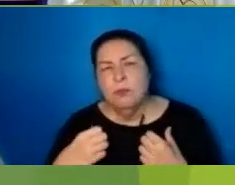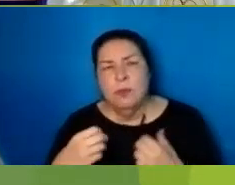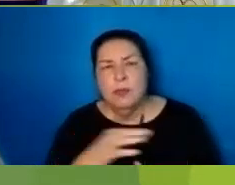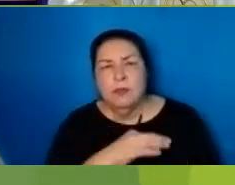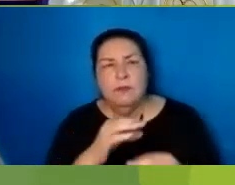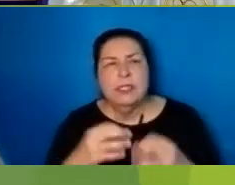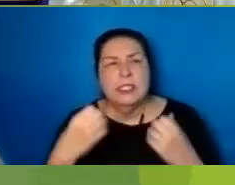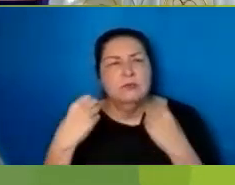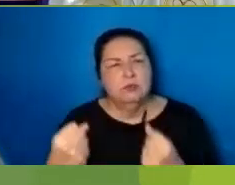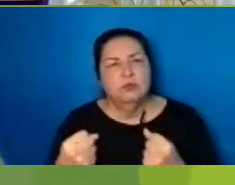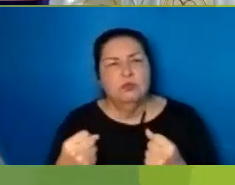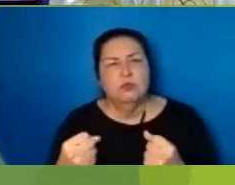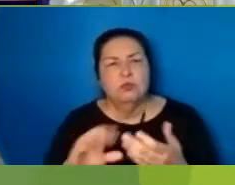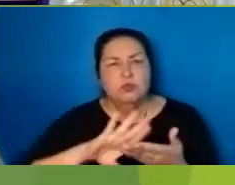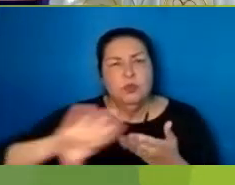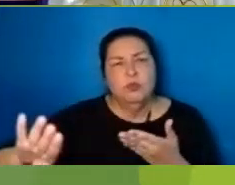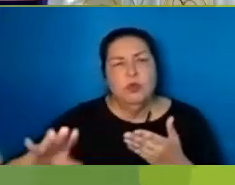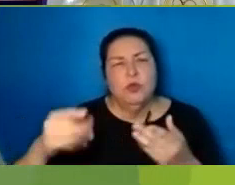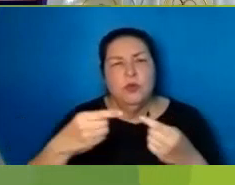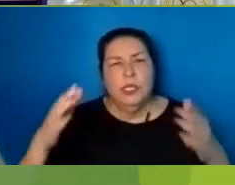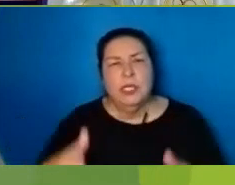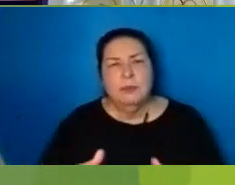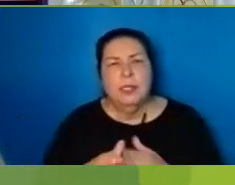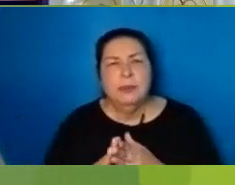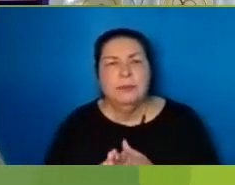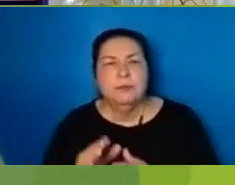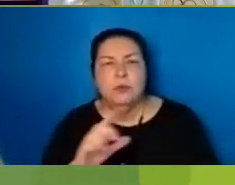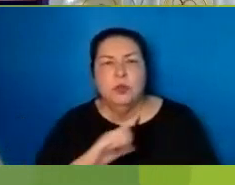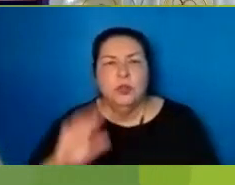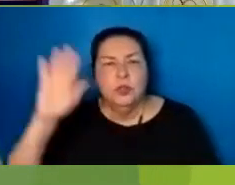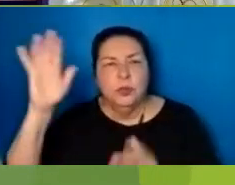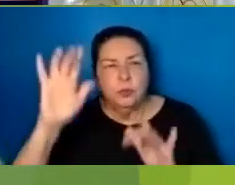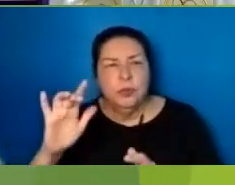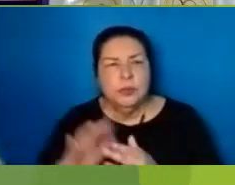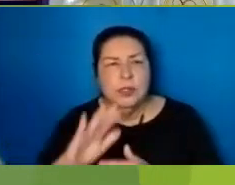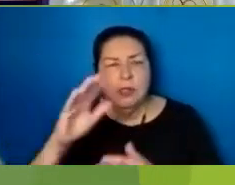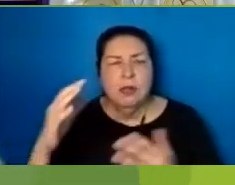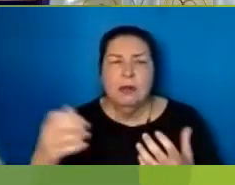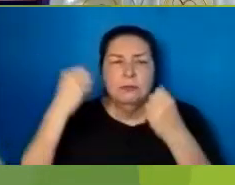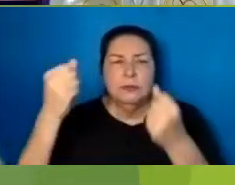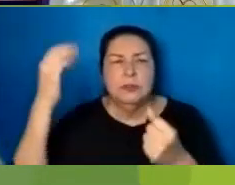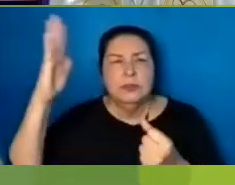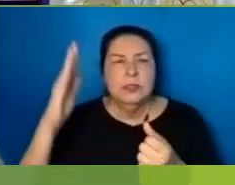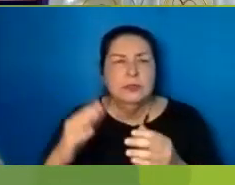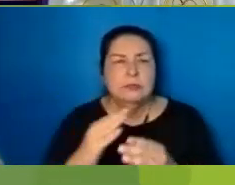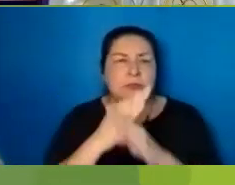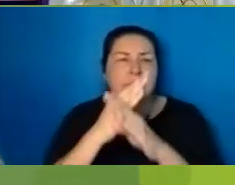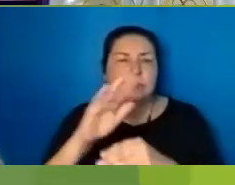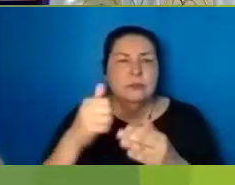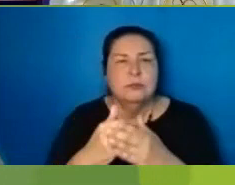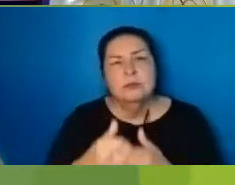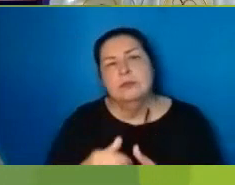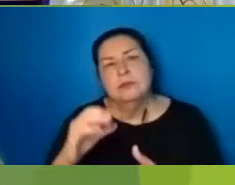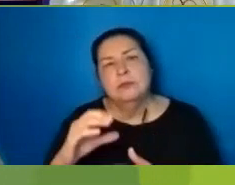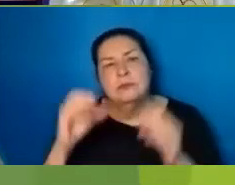Lord In Your Mercy Almighty God Preserve All Catechumens And Their Teachers All